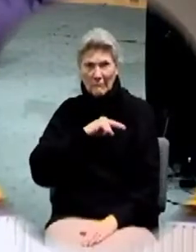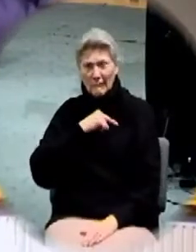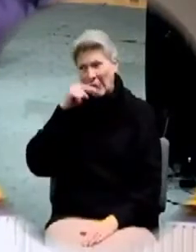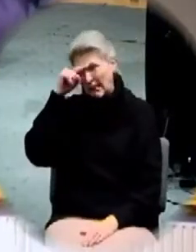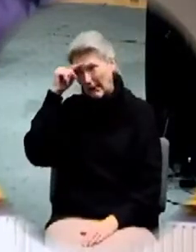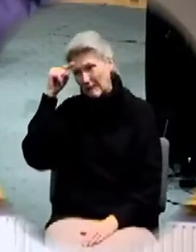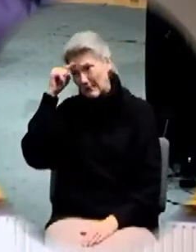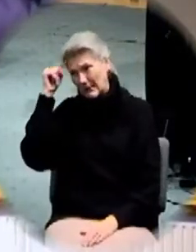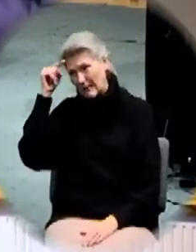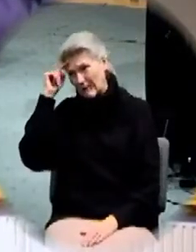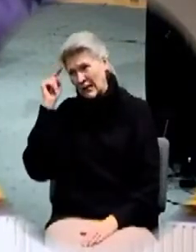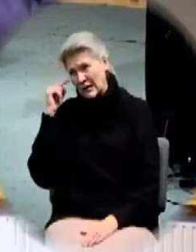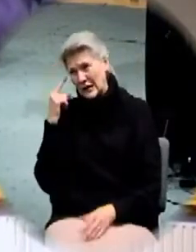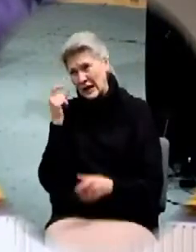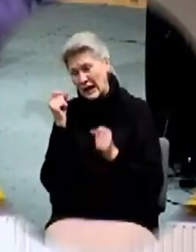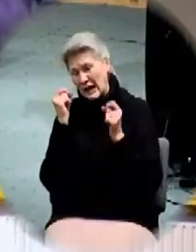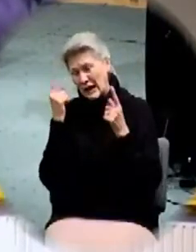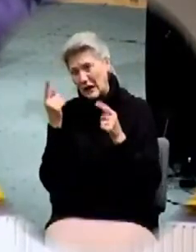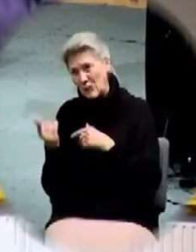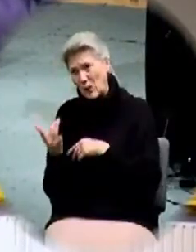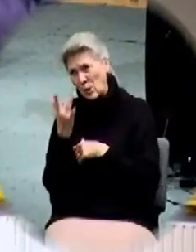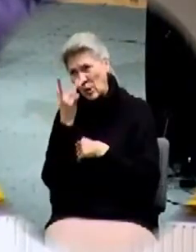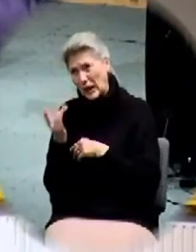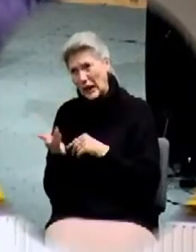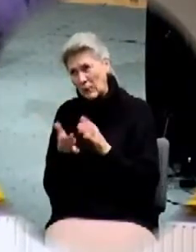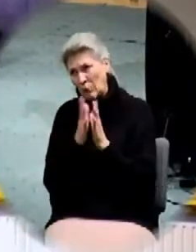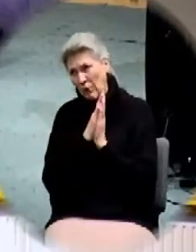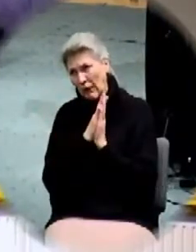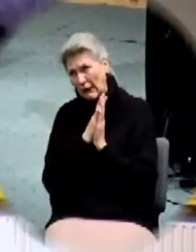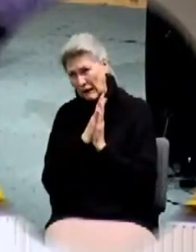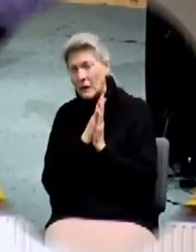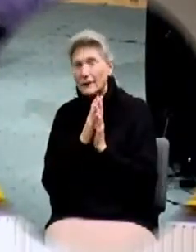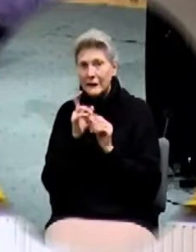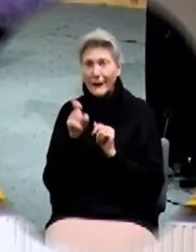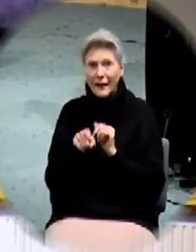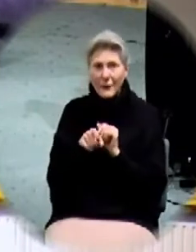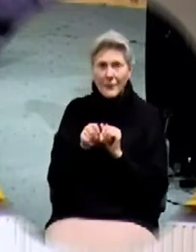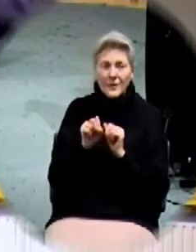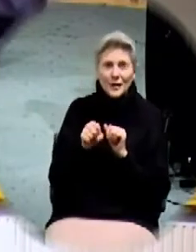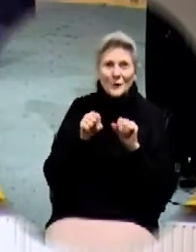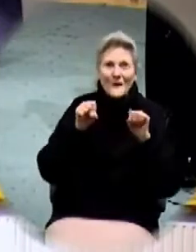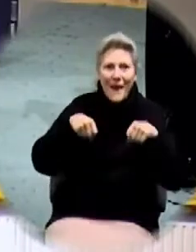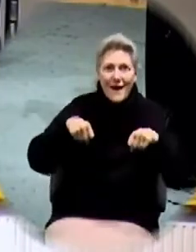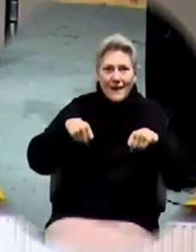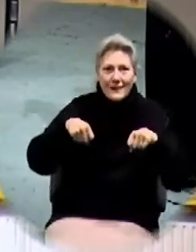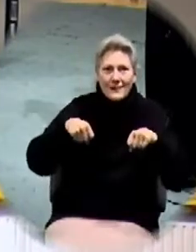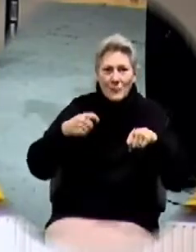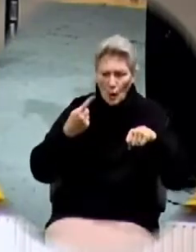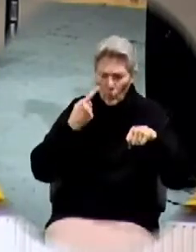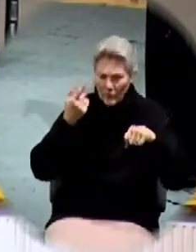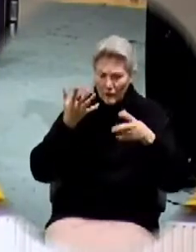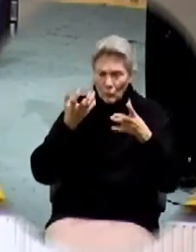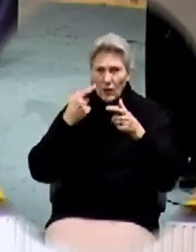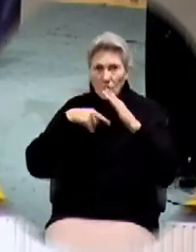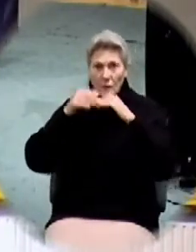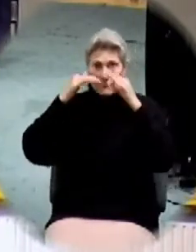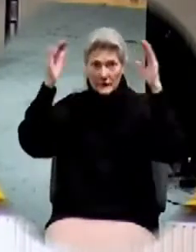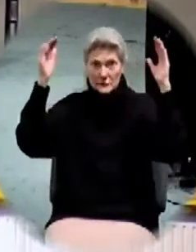Oh man, I got to get up early and pray. Yeah, you do. But only if you want to go to heaven.